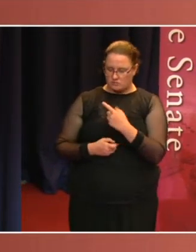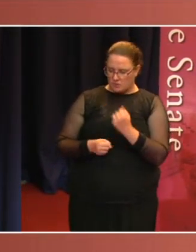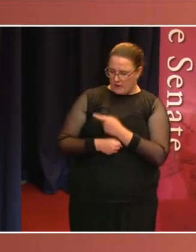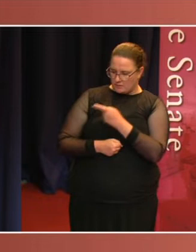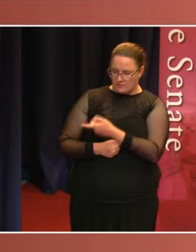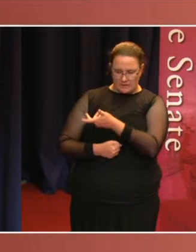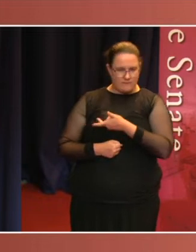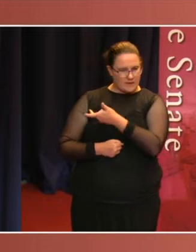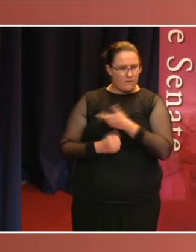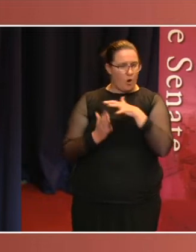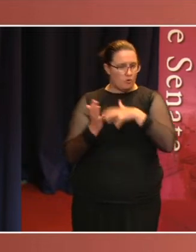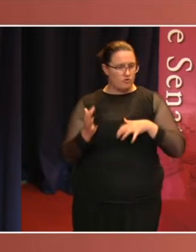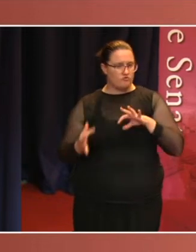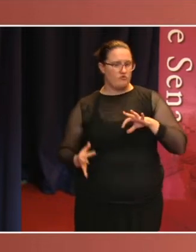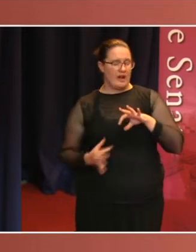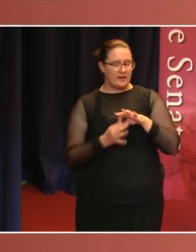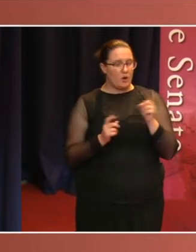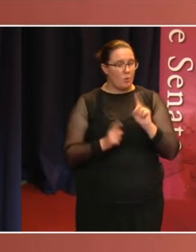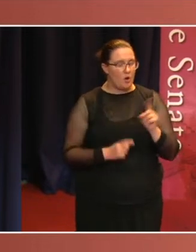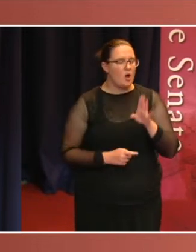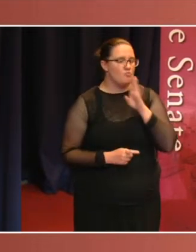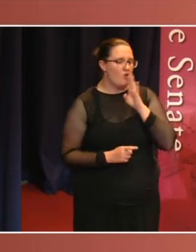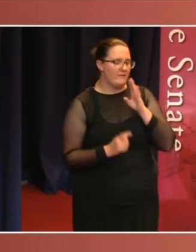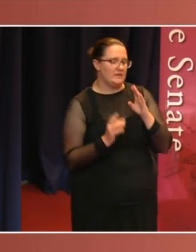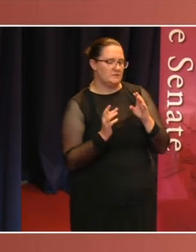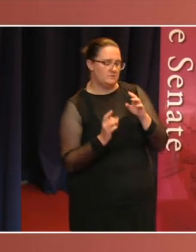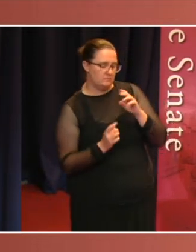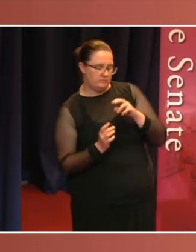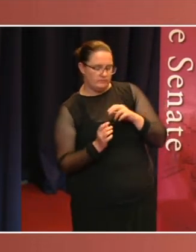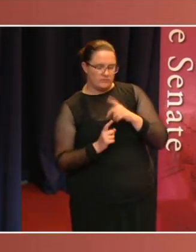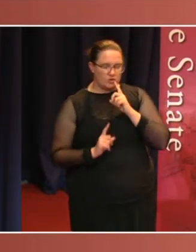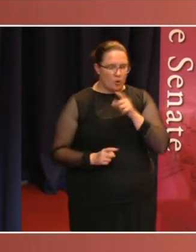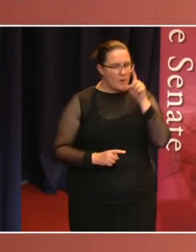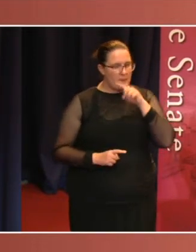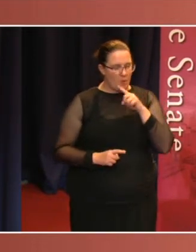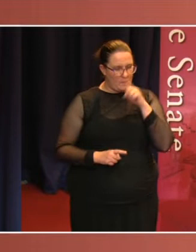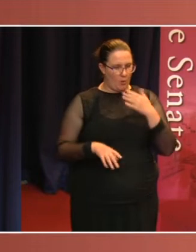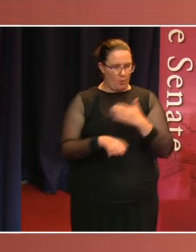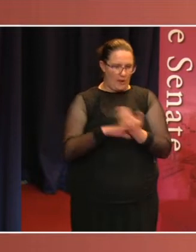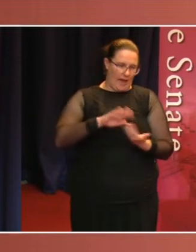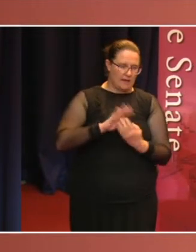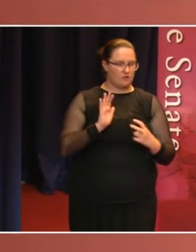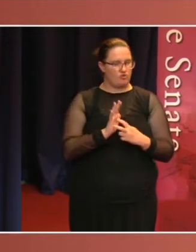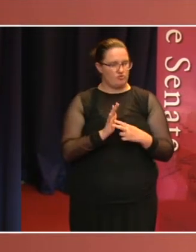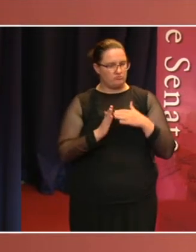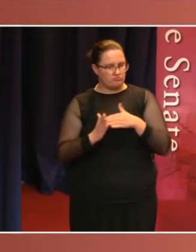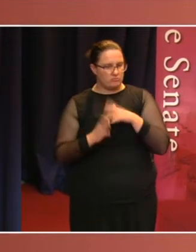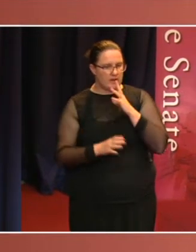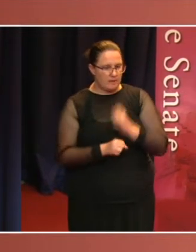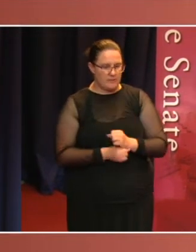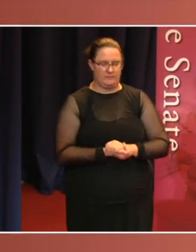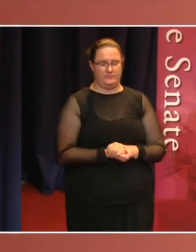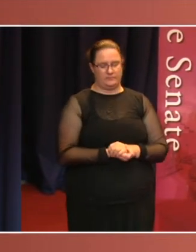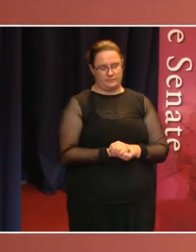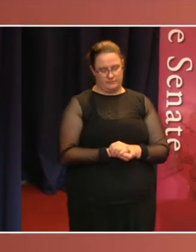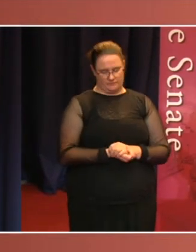growing use of private consultants to do government work. The proposed order would firstly require tenders